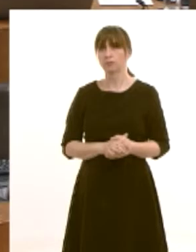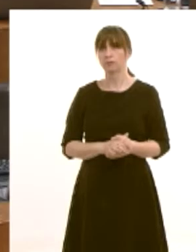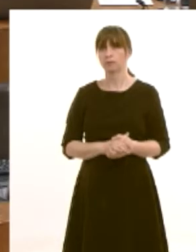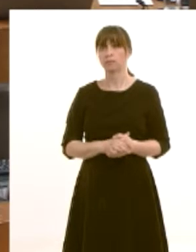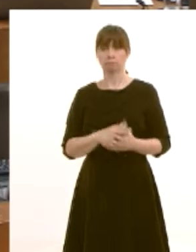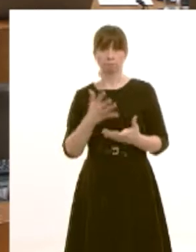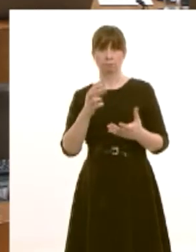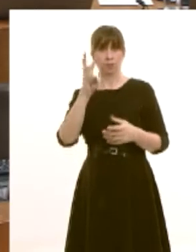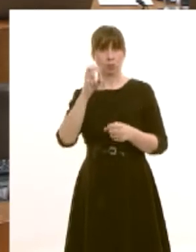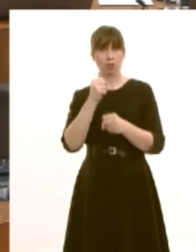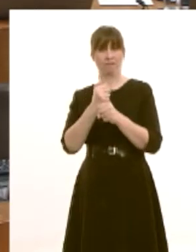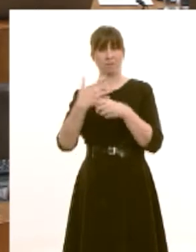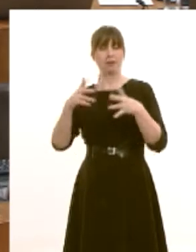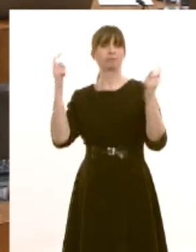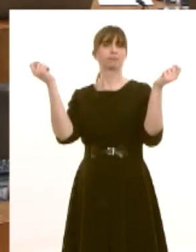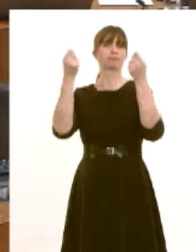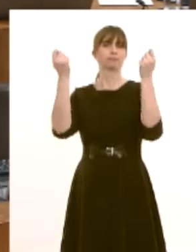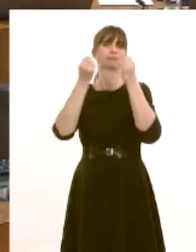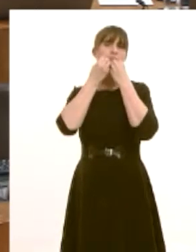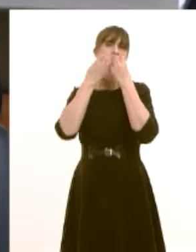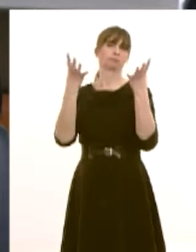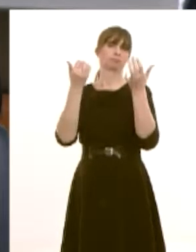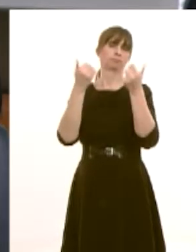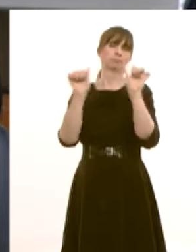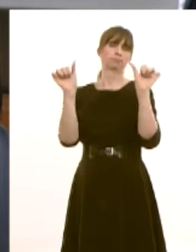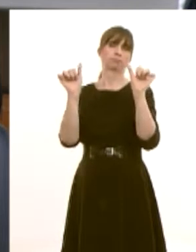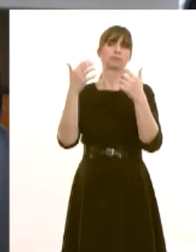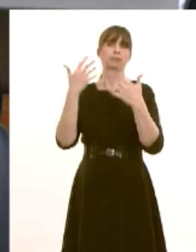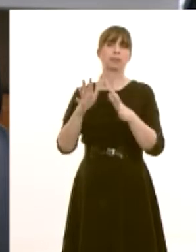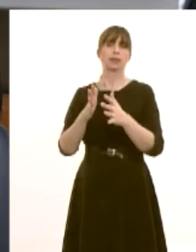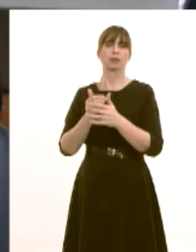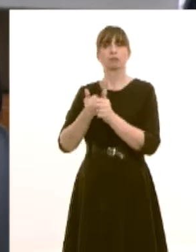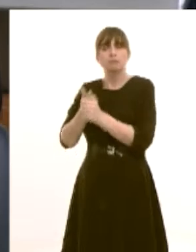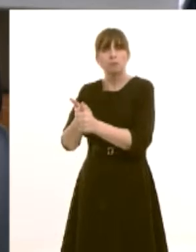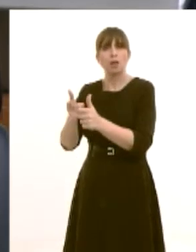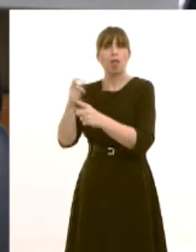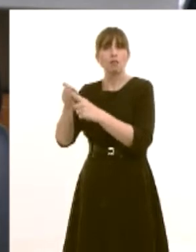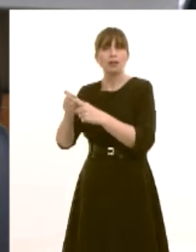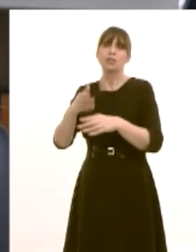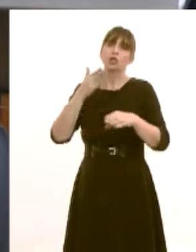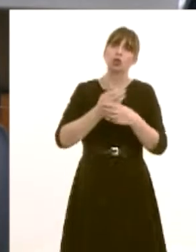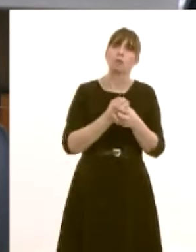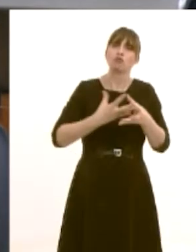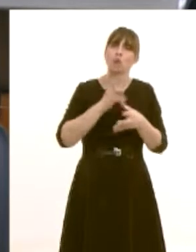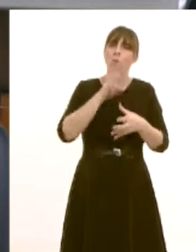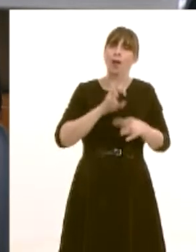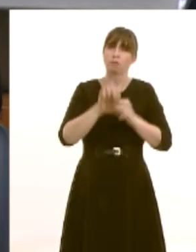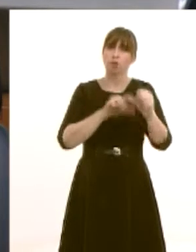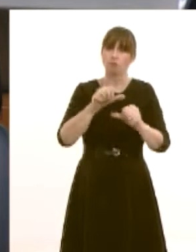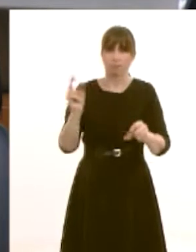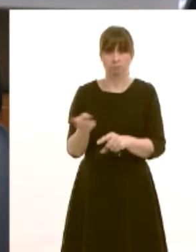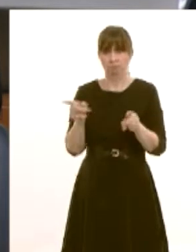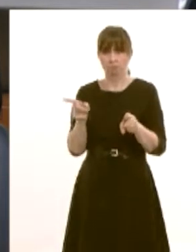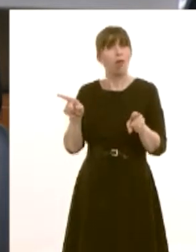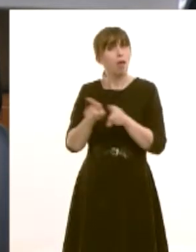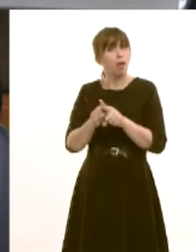the welsh government success in helping young people into work through its support for apprenticeships and the jobs growth wales program it's also appropriate